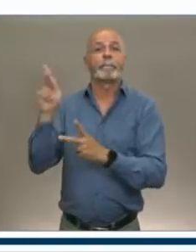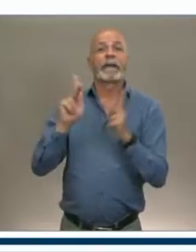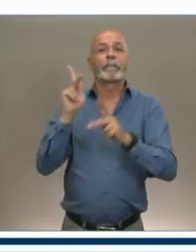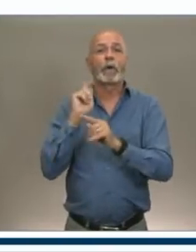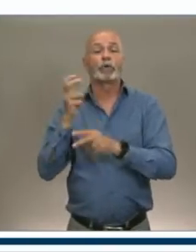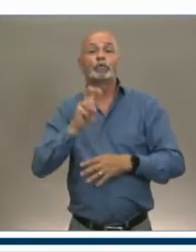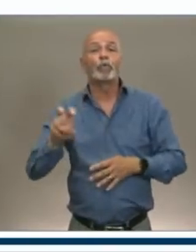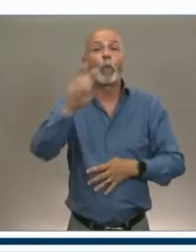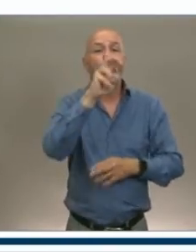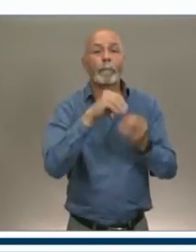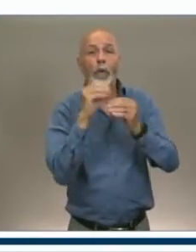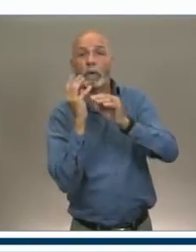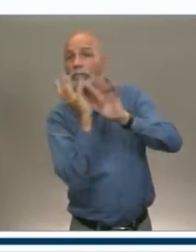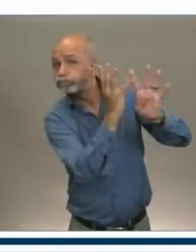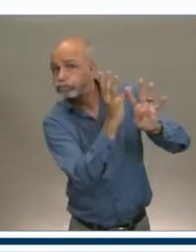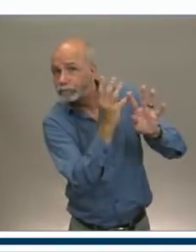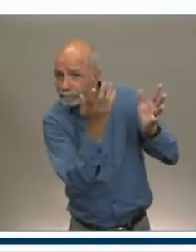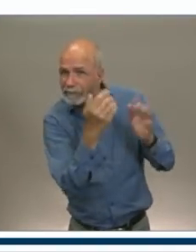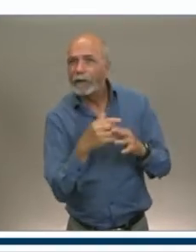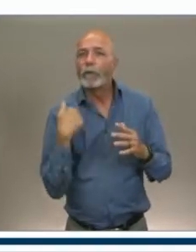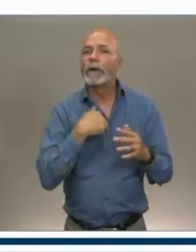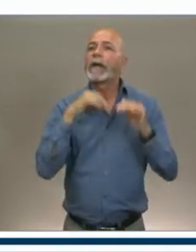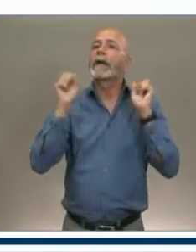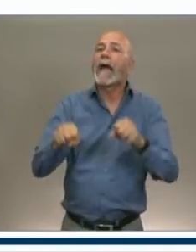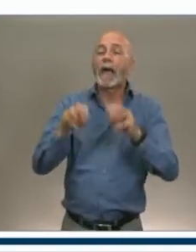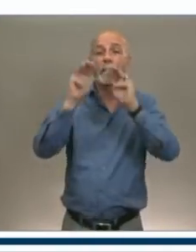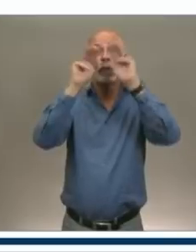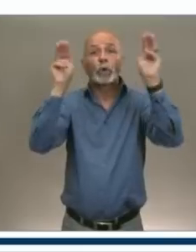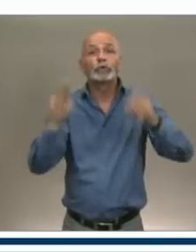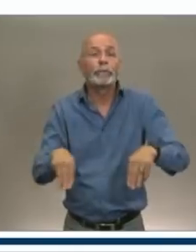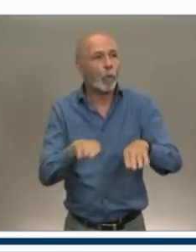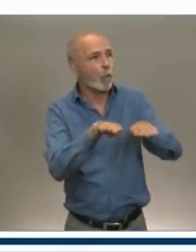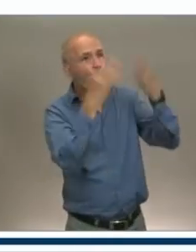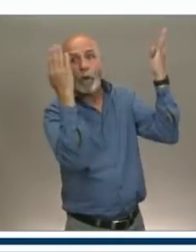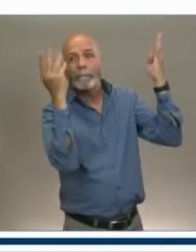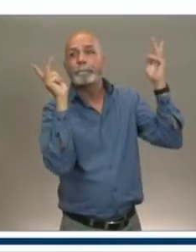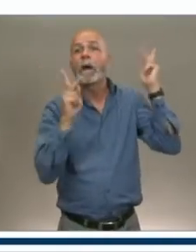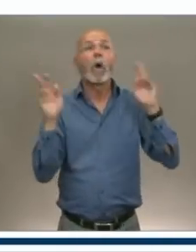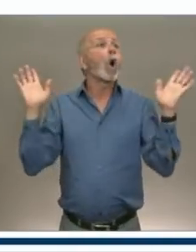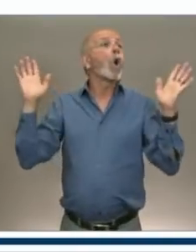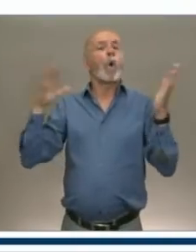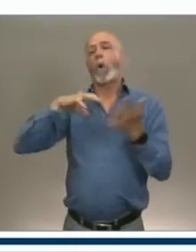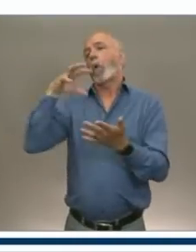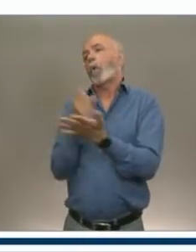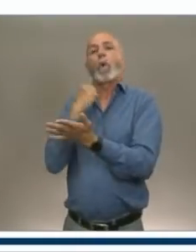attraction, is for us opening up our museums, so that people have more of an incentive to travel as well.